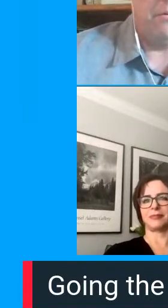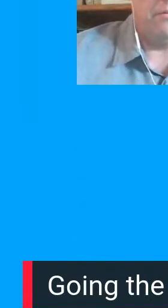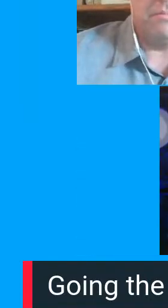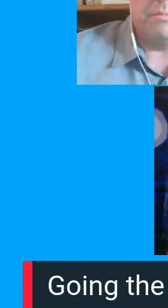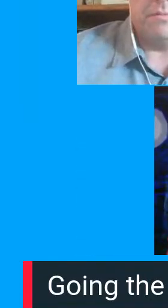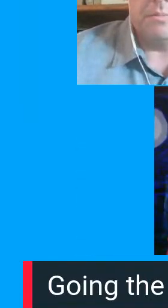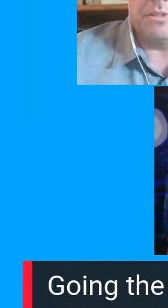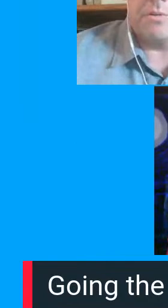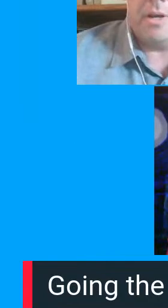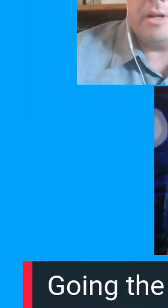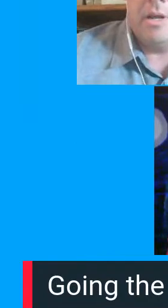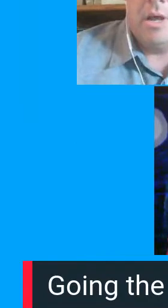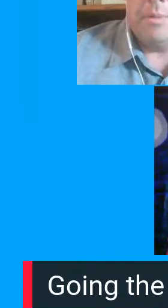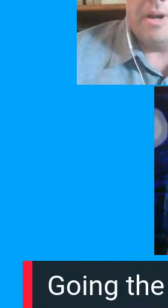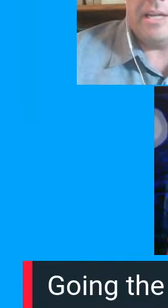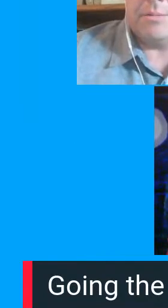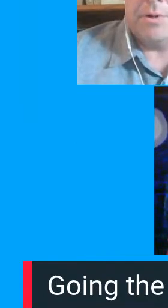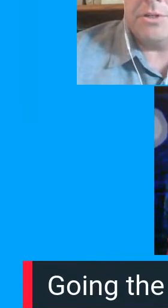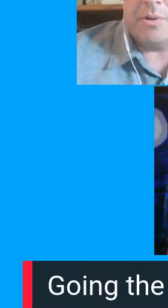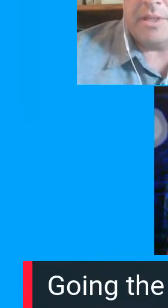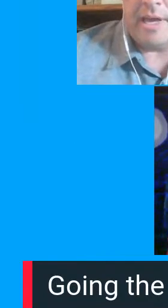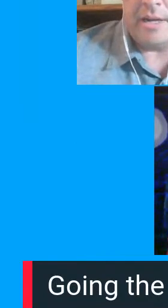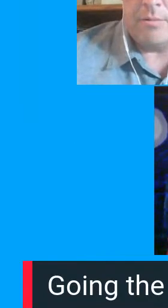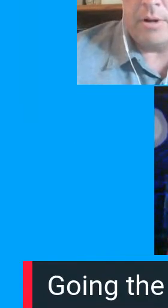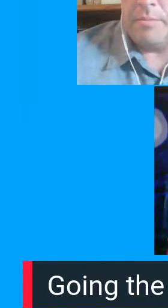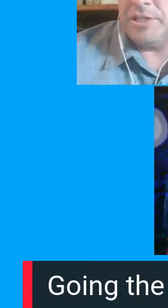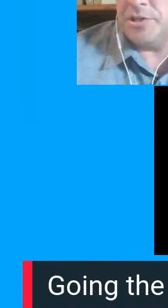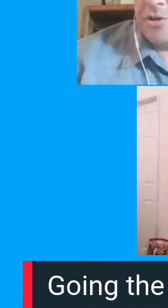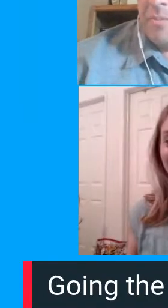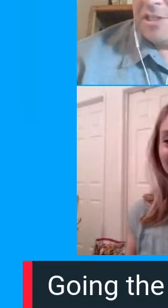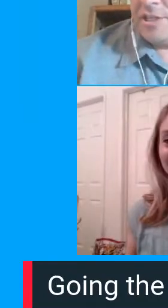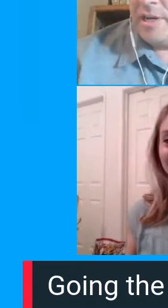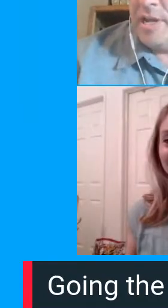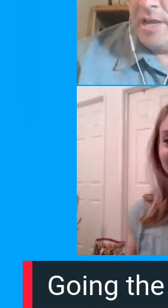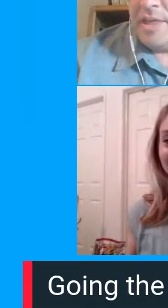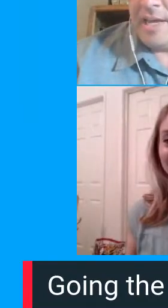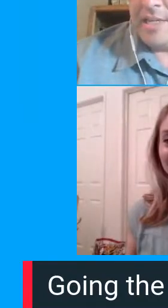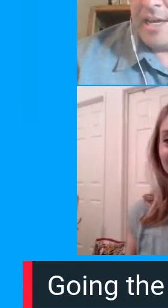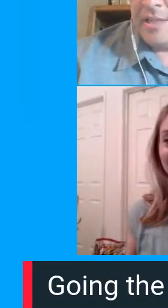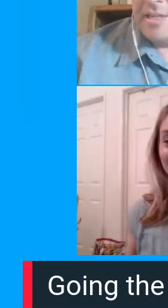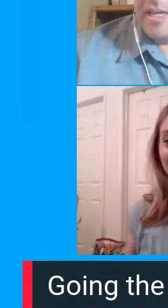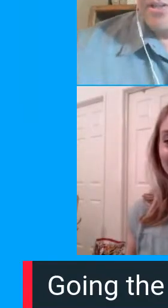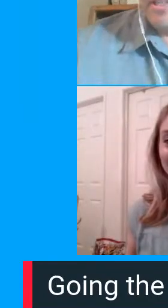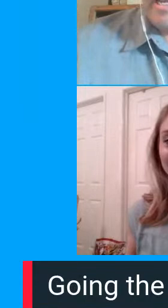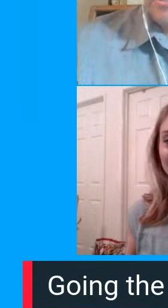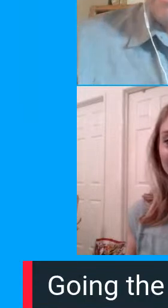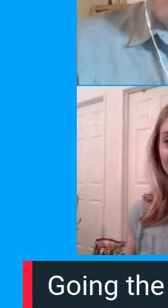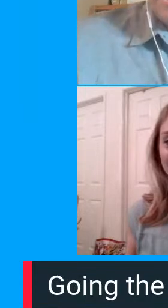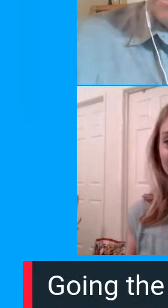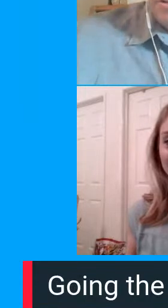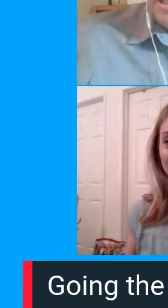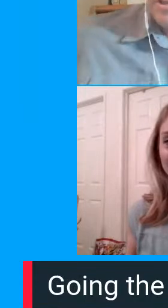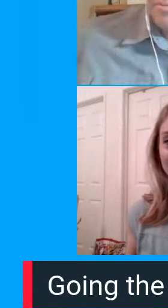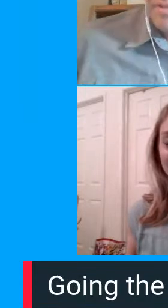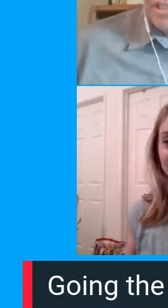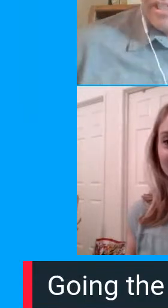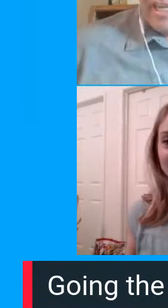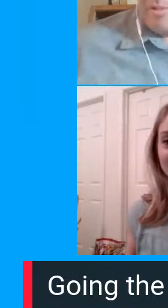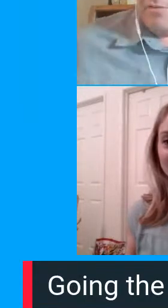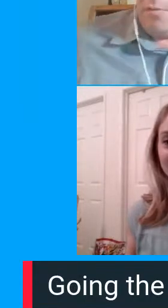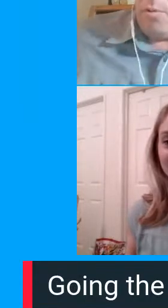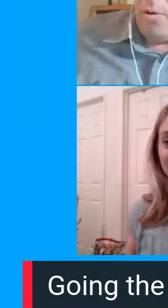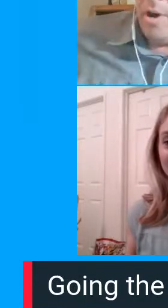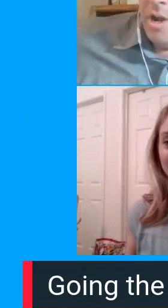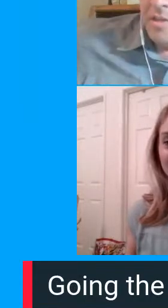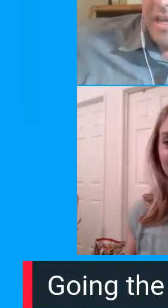here and remove some people from the screen but as we're doing that i want to make sure to mention that the desert sands unified school district mission